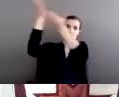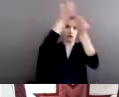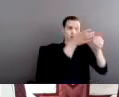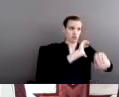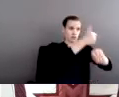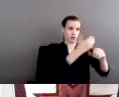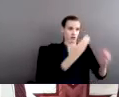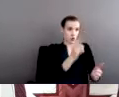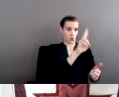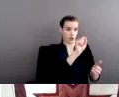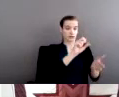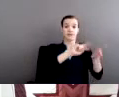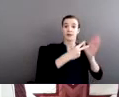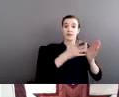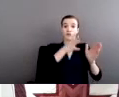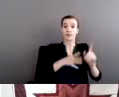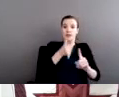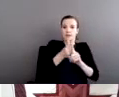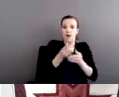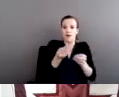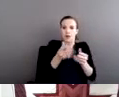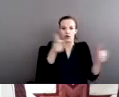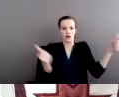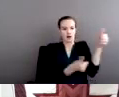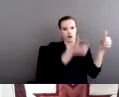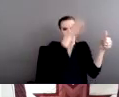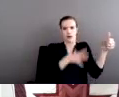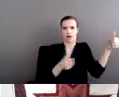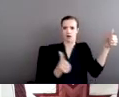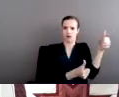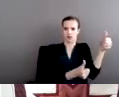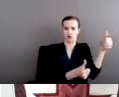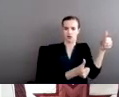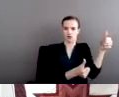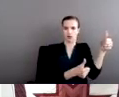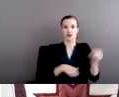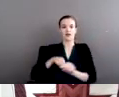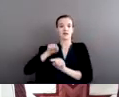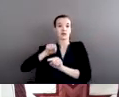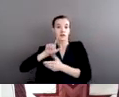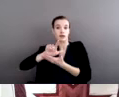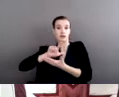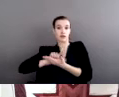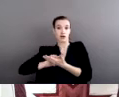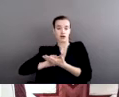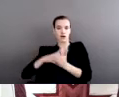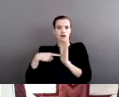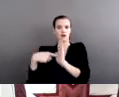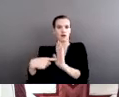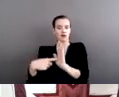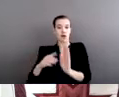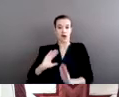under the law. Right. And so this, this law gives us a clue that that's not how